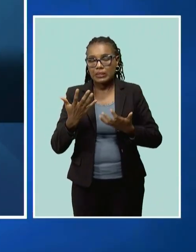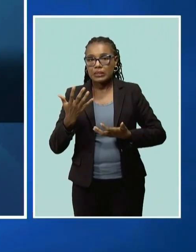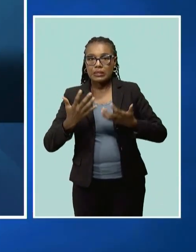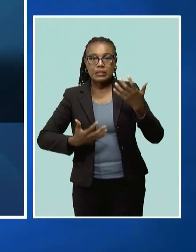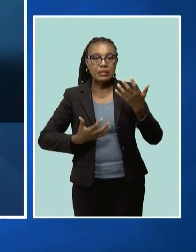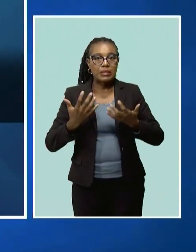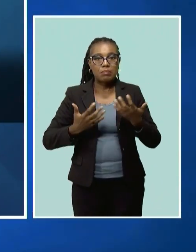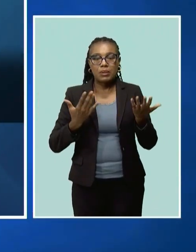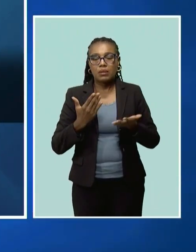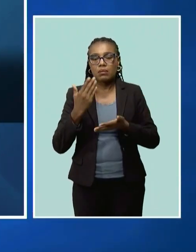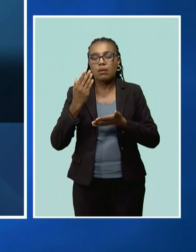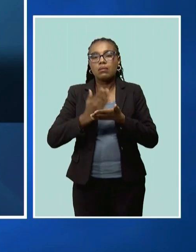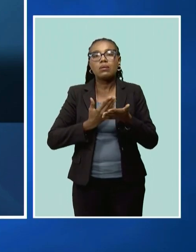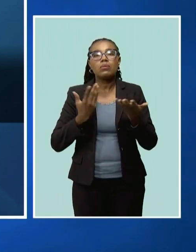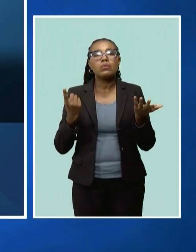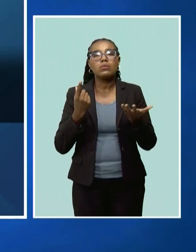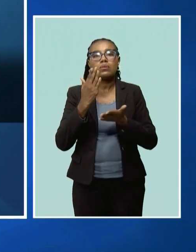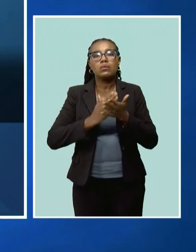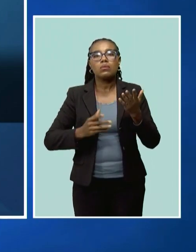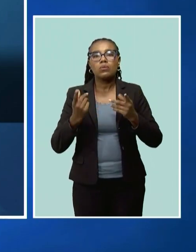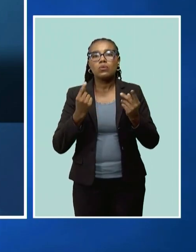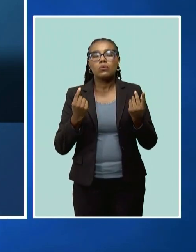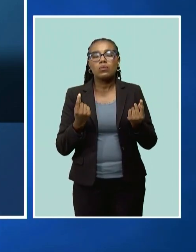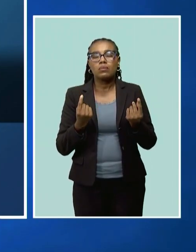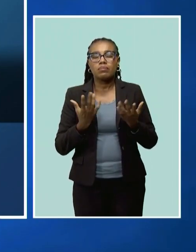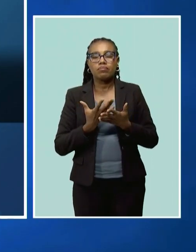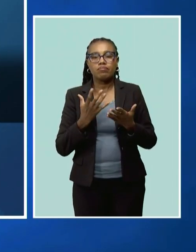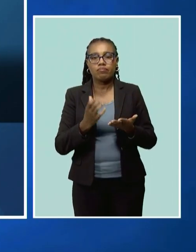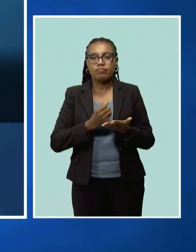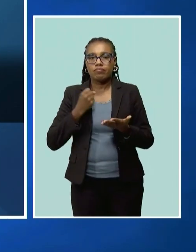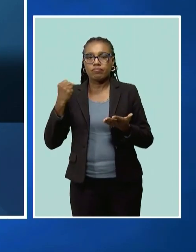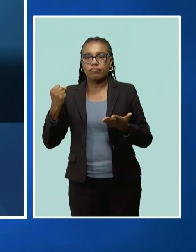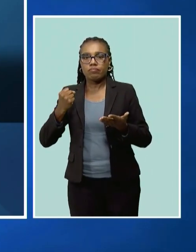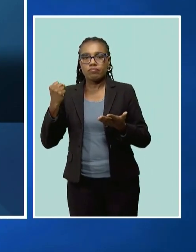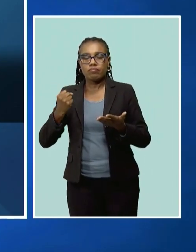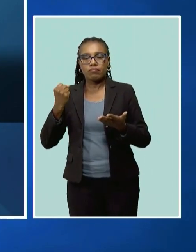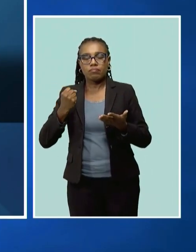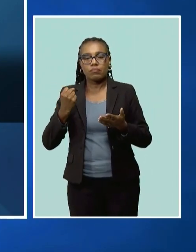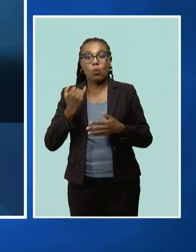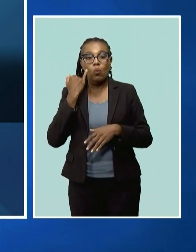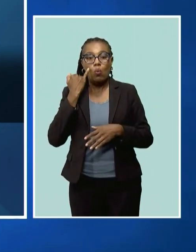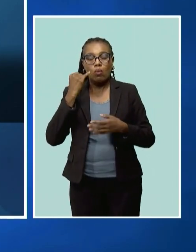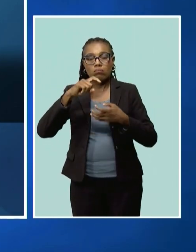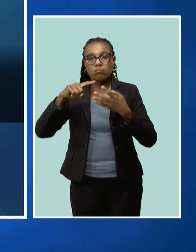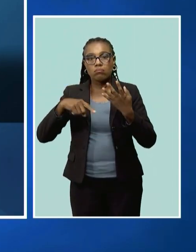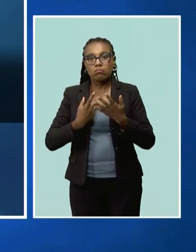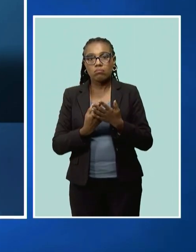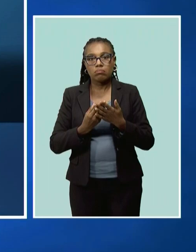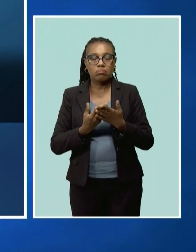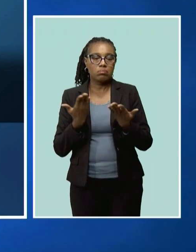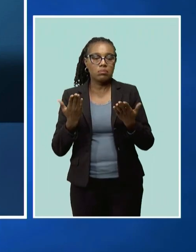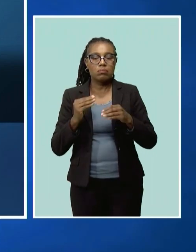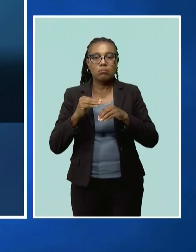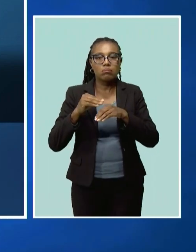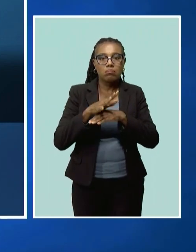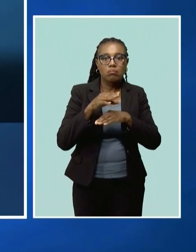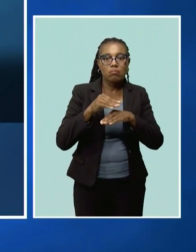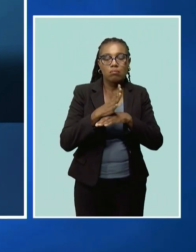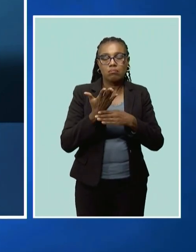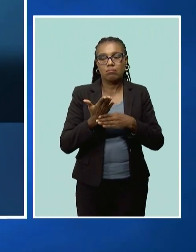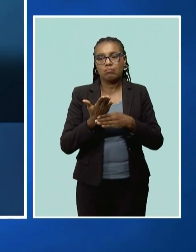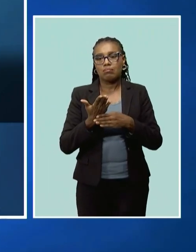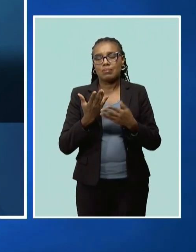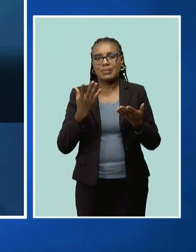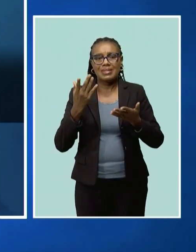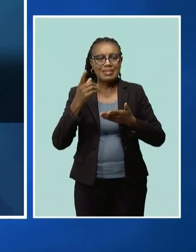have factors of the heat impacting on the production or the availability of commodities, of course